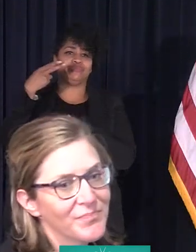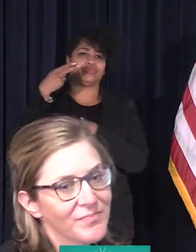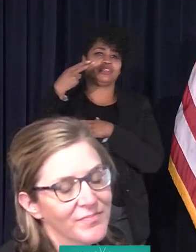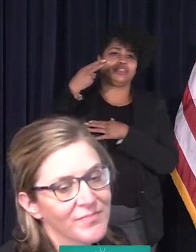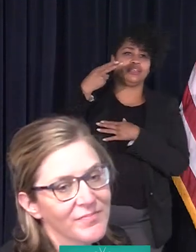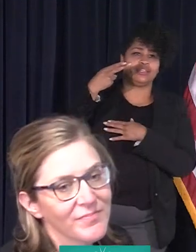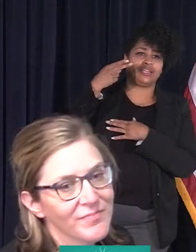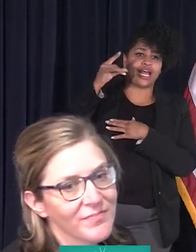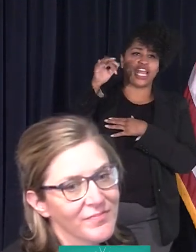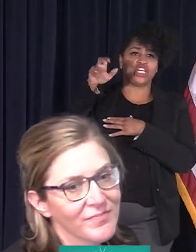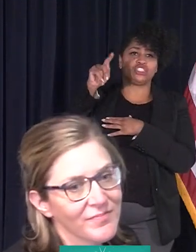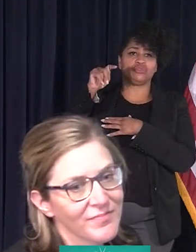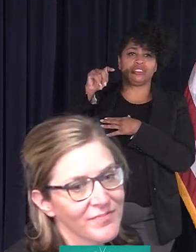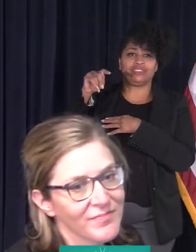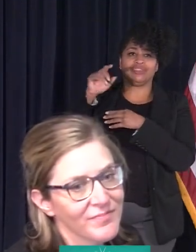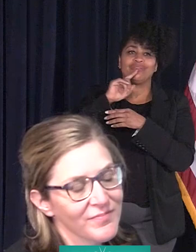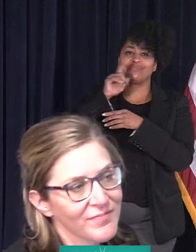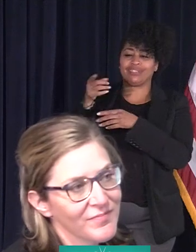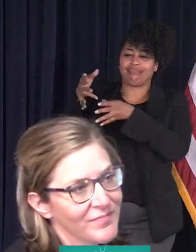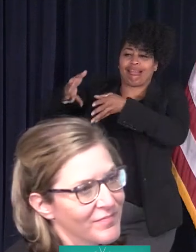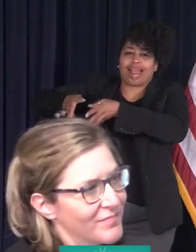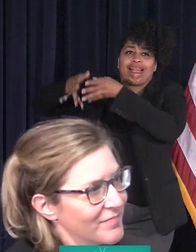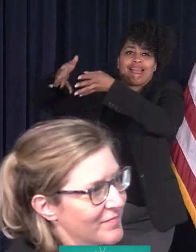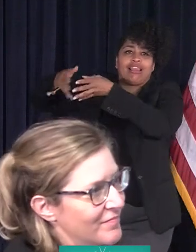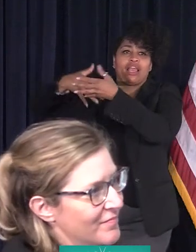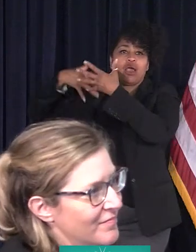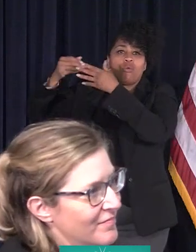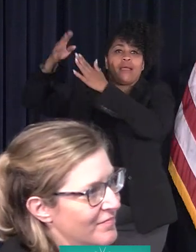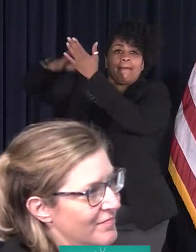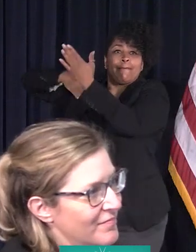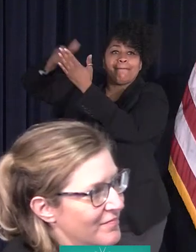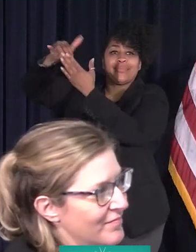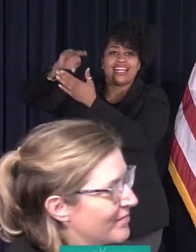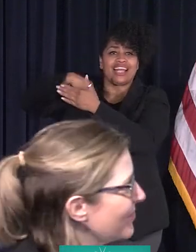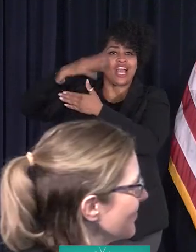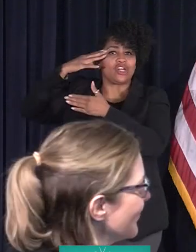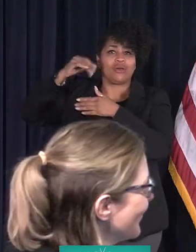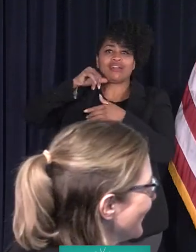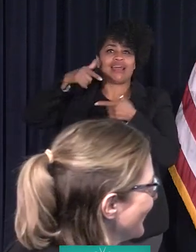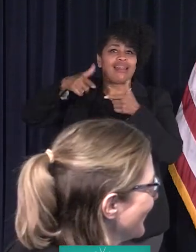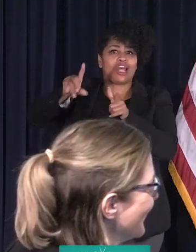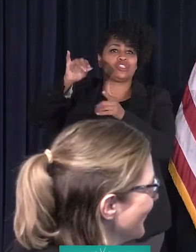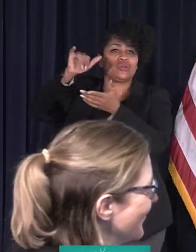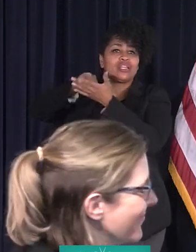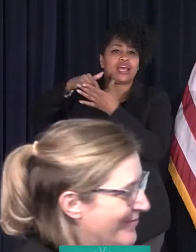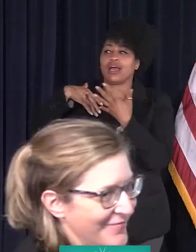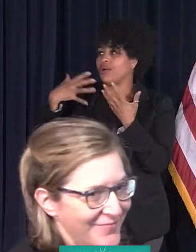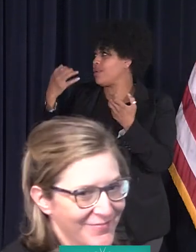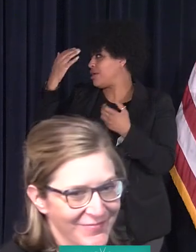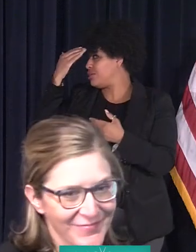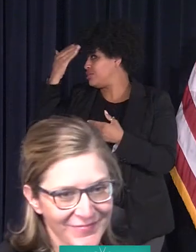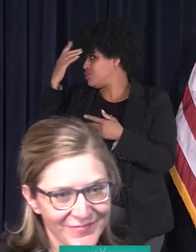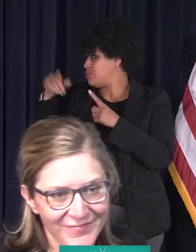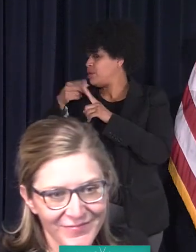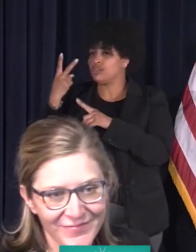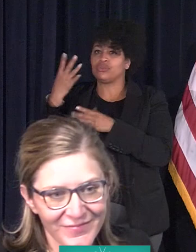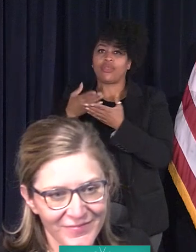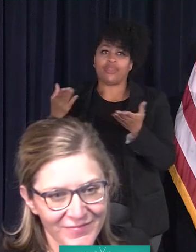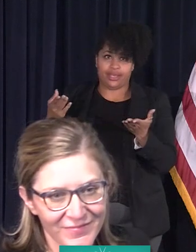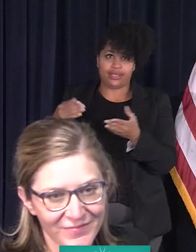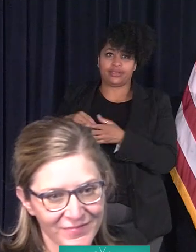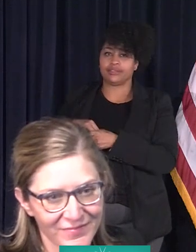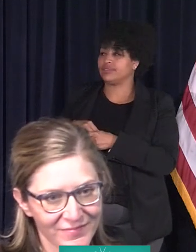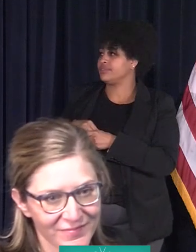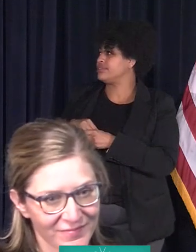And it's just really an eyesore. I wanted to paint it, but I know I just can't go out there and do it. So I just wanted to know about those two things, the grants in this